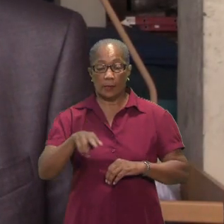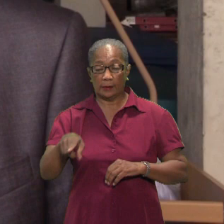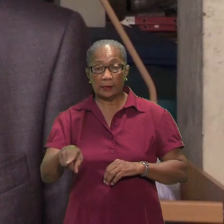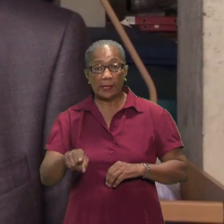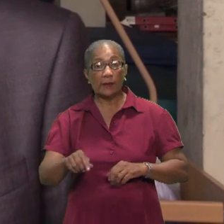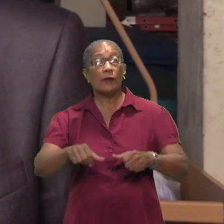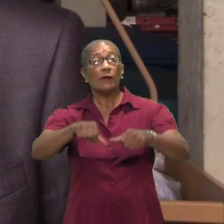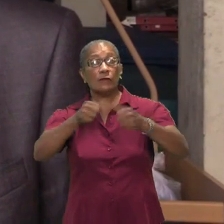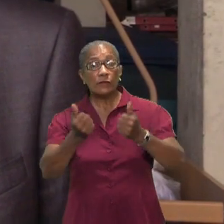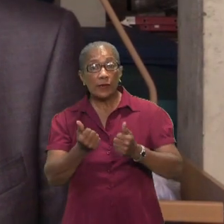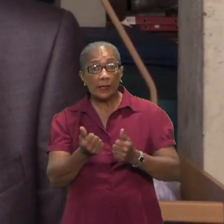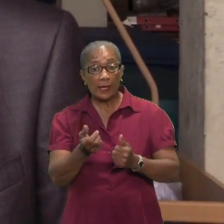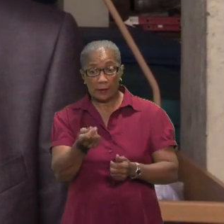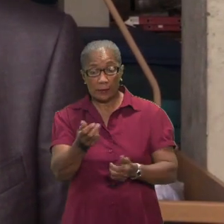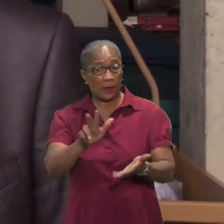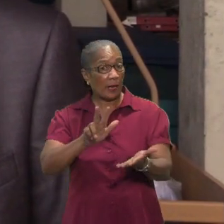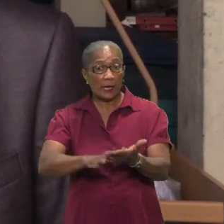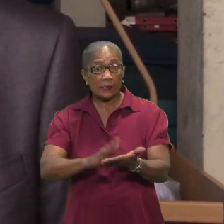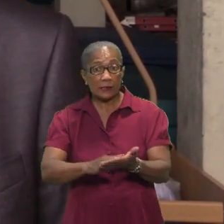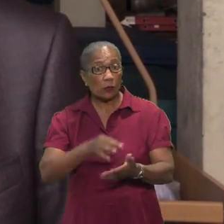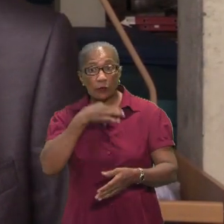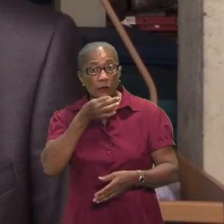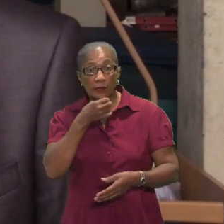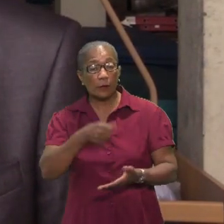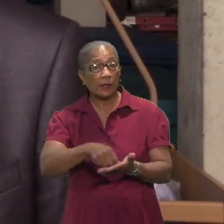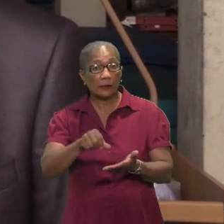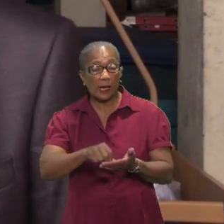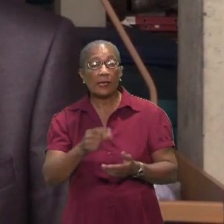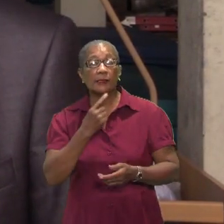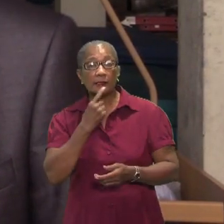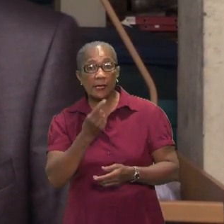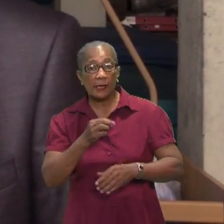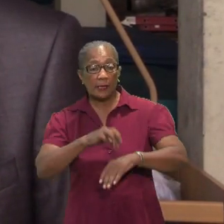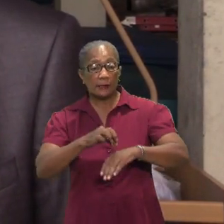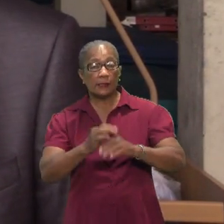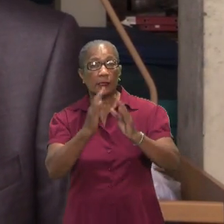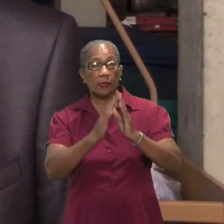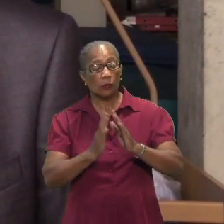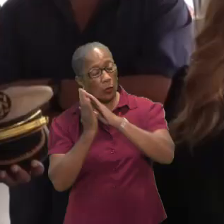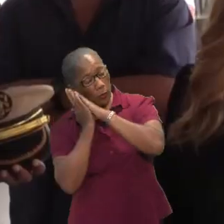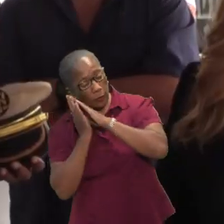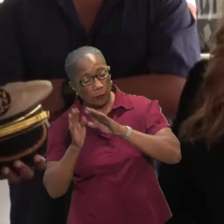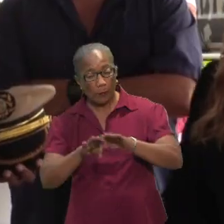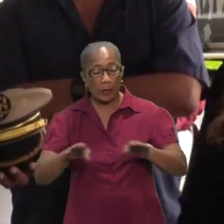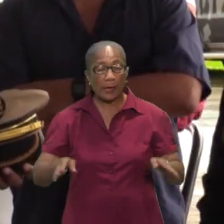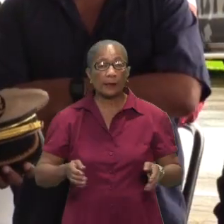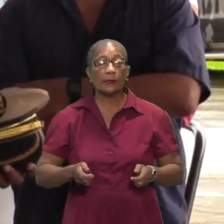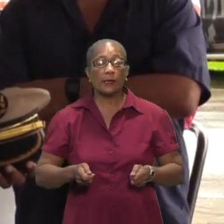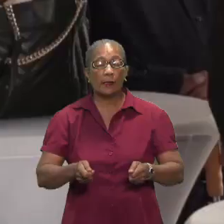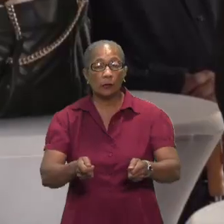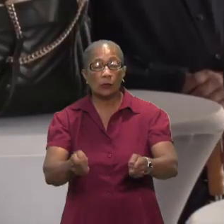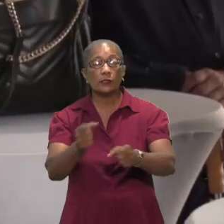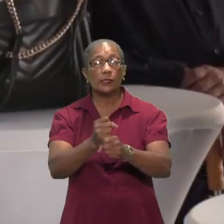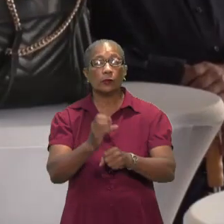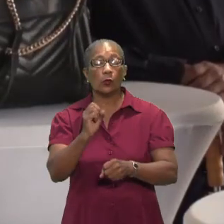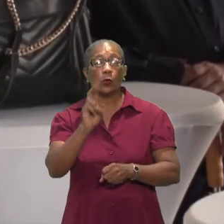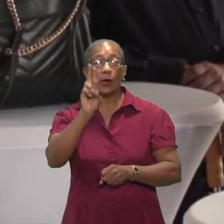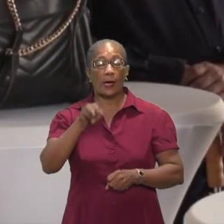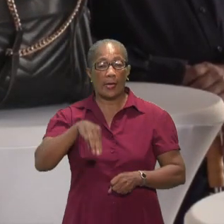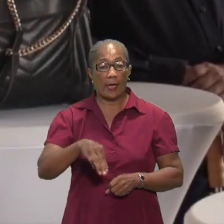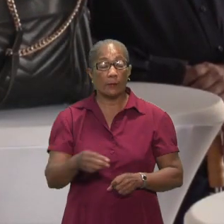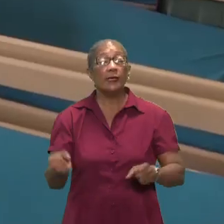Health, Amar Ahmadine. He said that during the handover of hospital beds and relators of the OM Foundation,